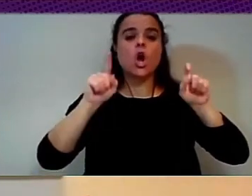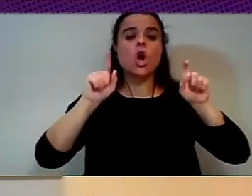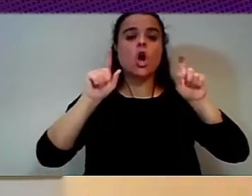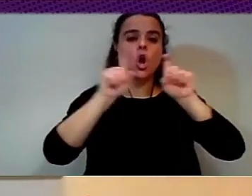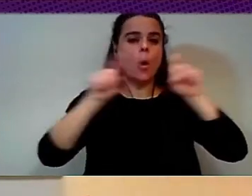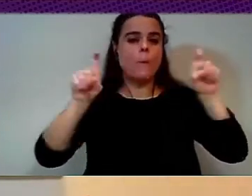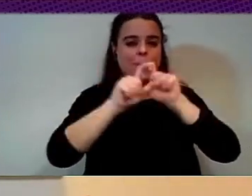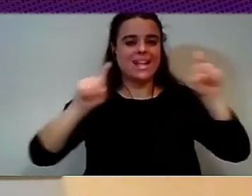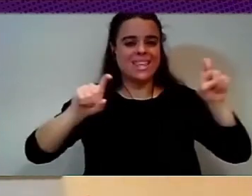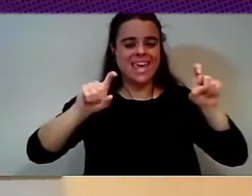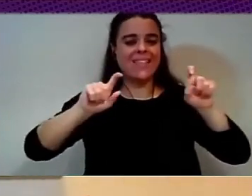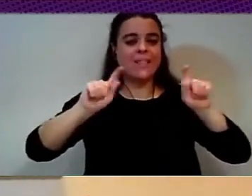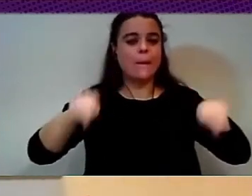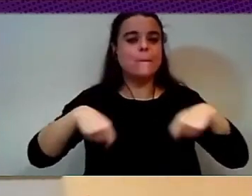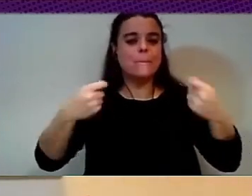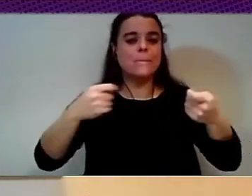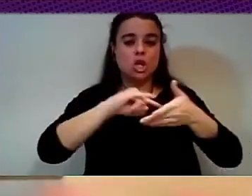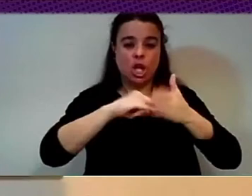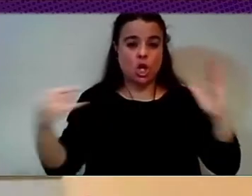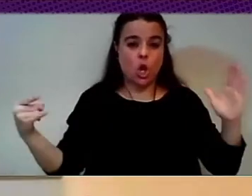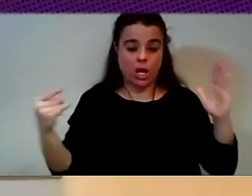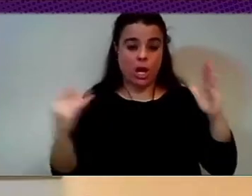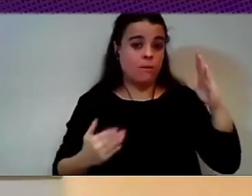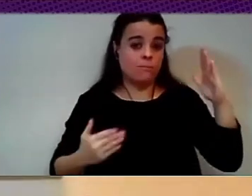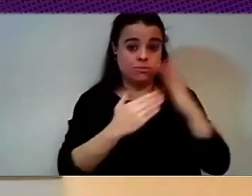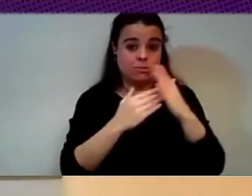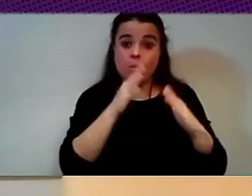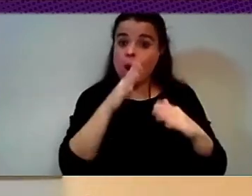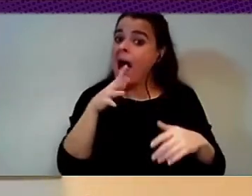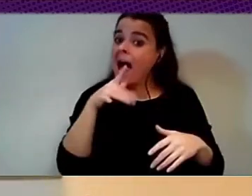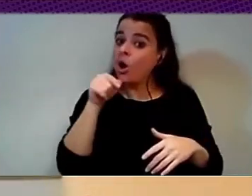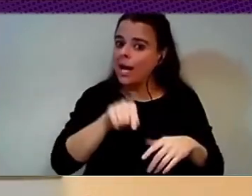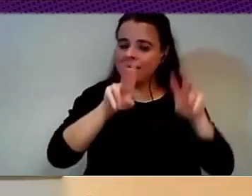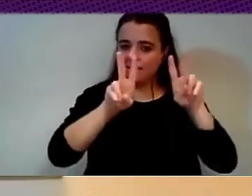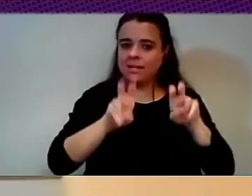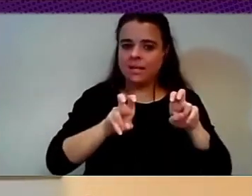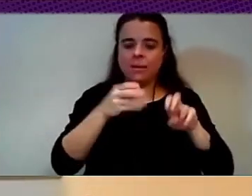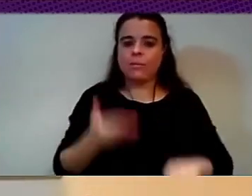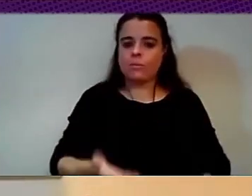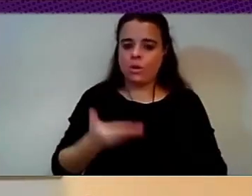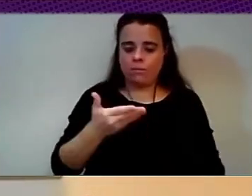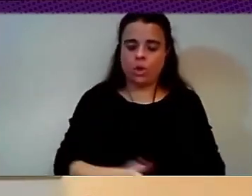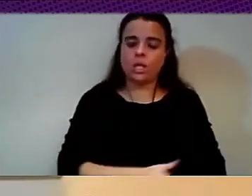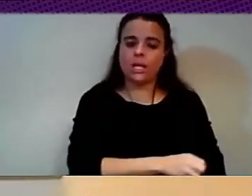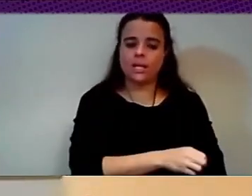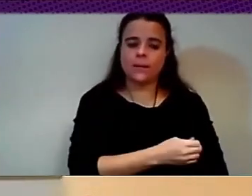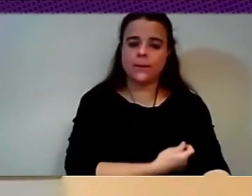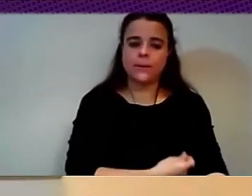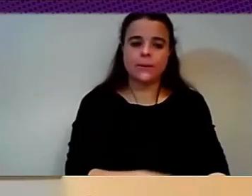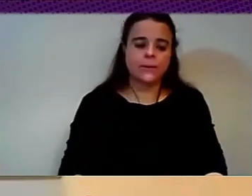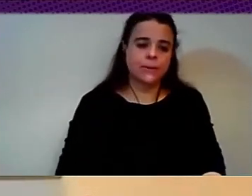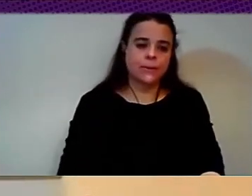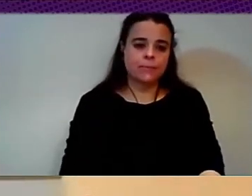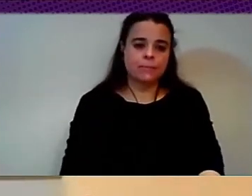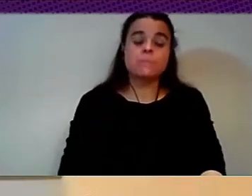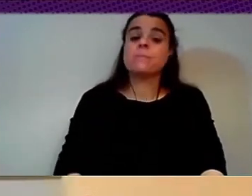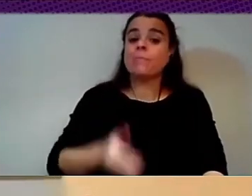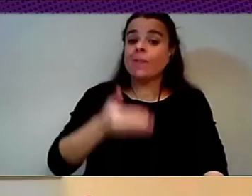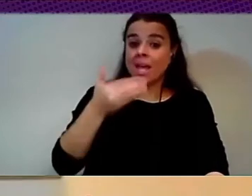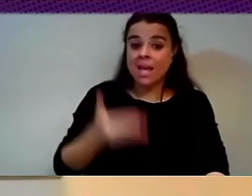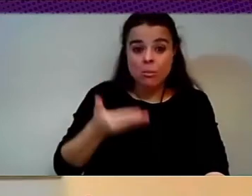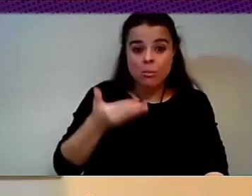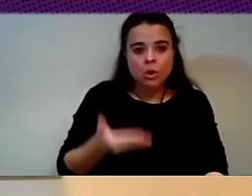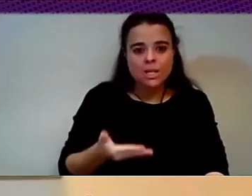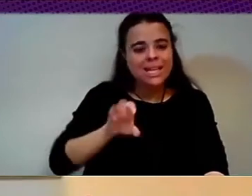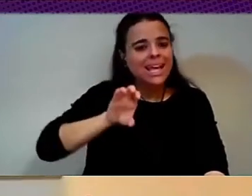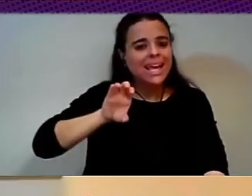the industrial policy and the economic policy. And this is something that is good. It is important to continue to